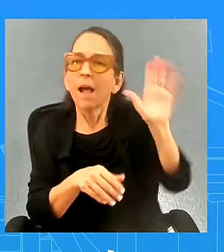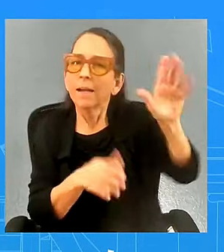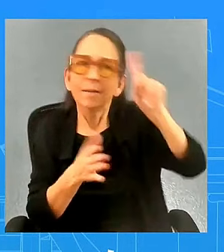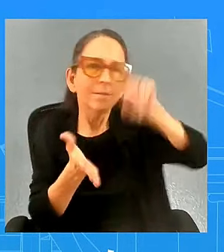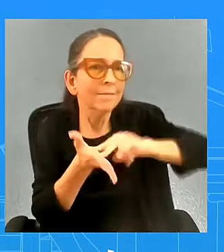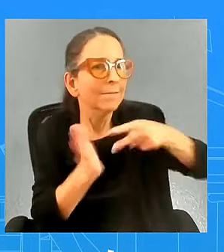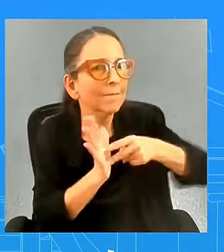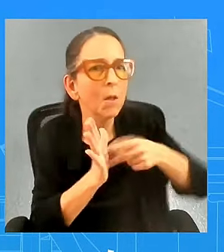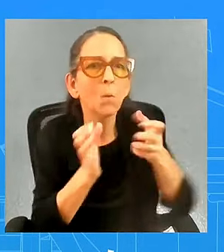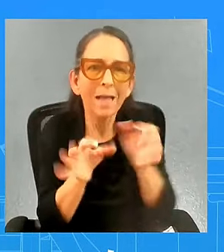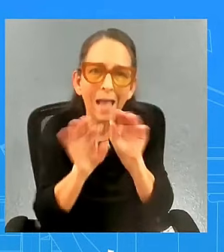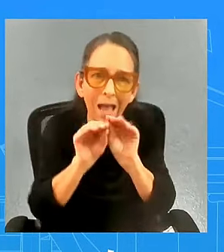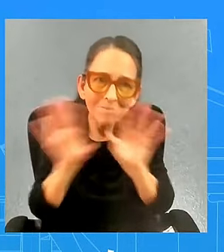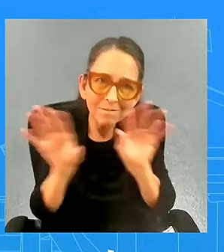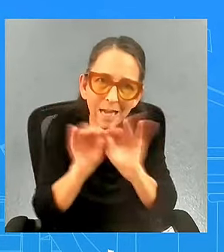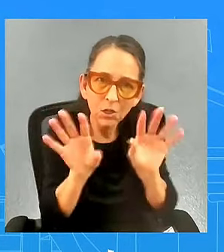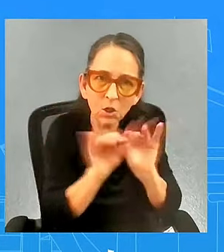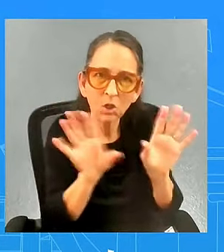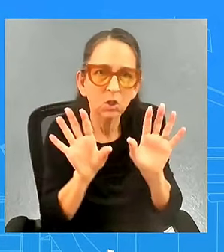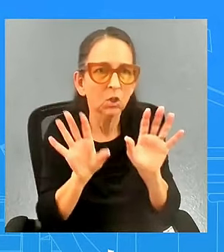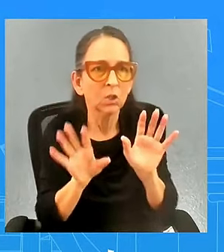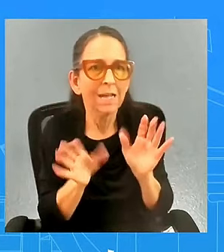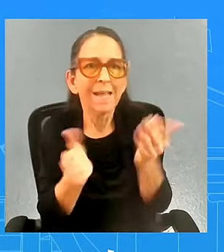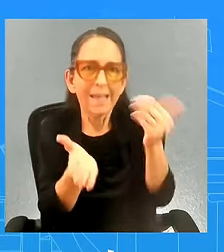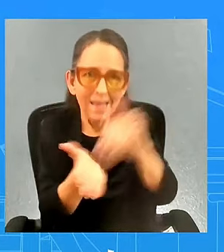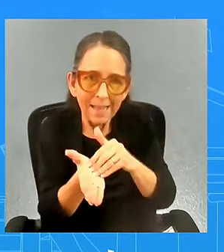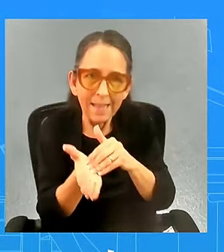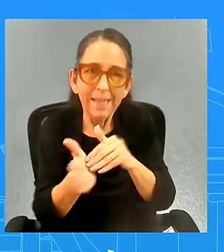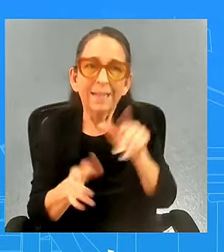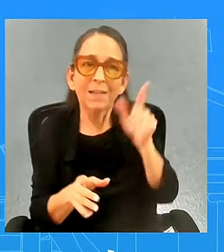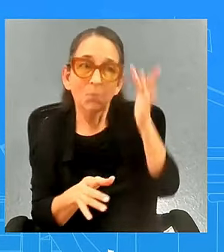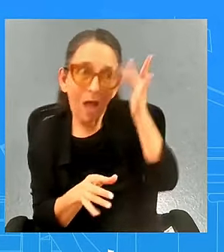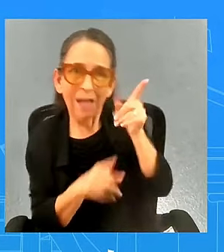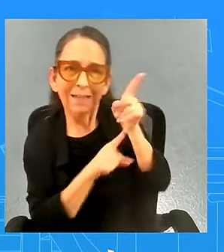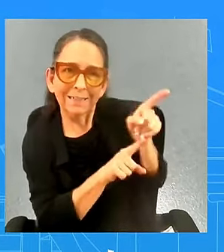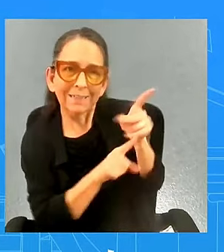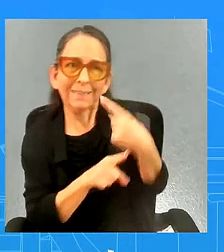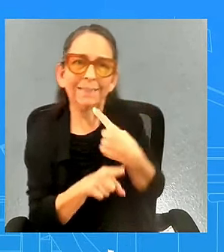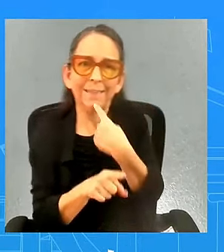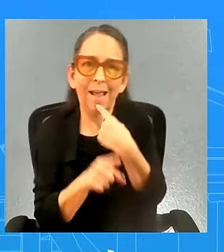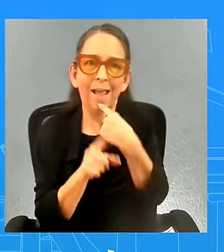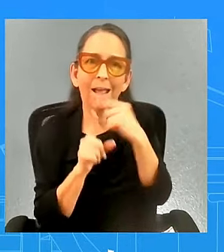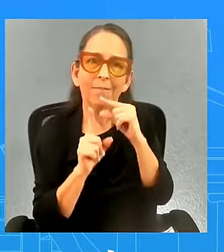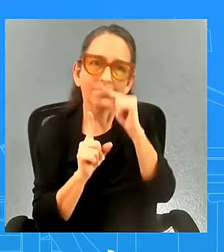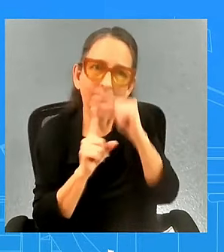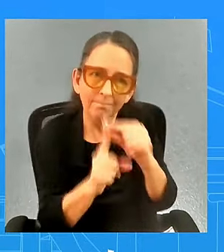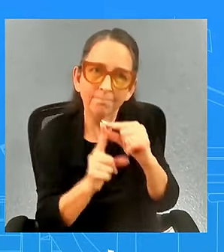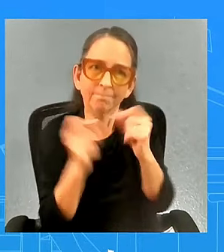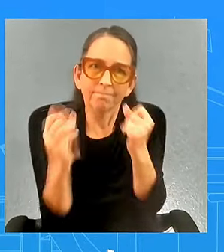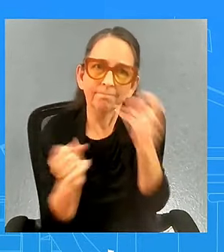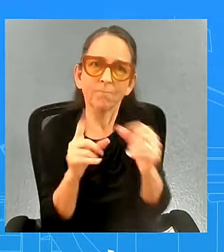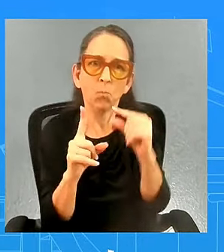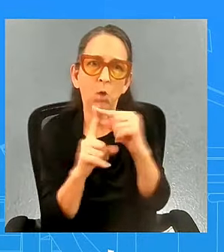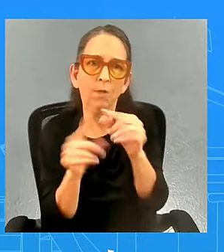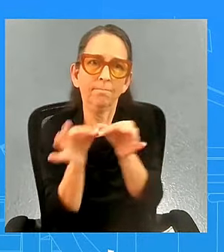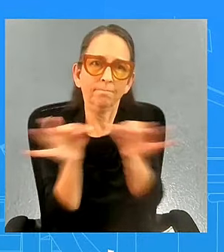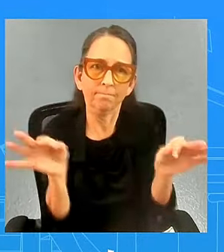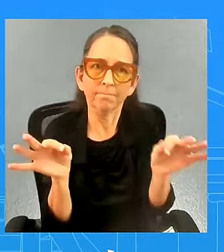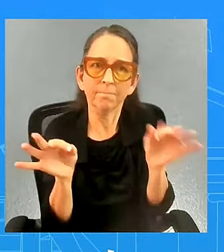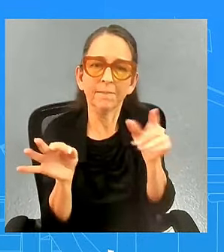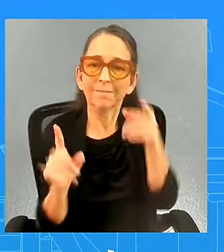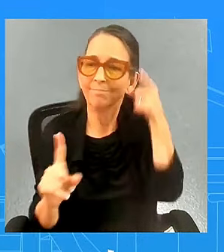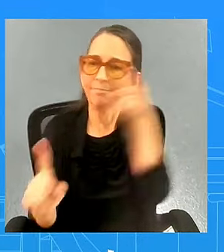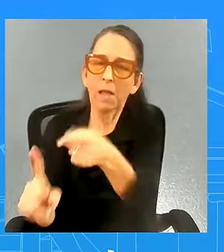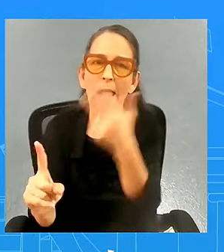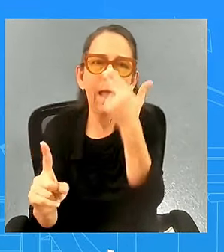that hence again why he said he was speaking about uh comments that were made uh by the comedian and let's not forget we